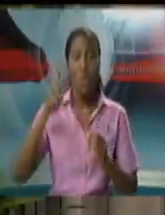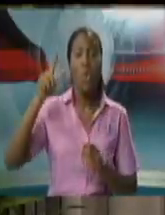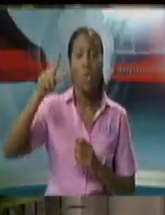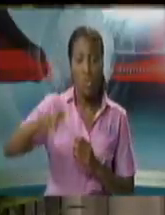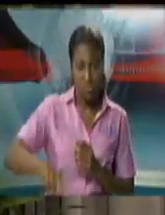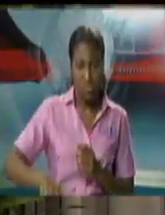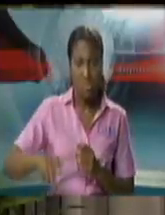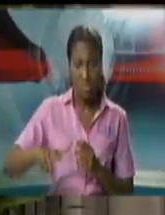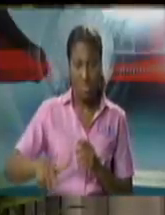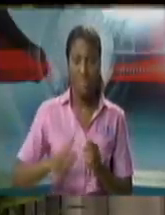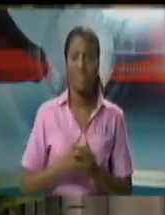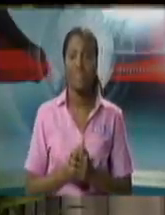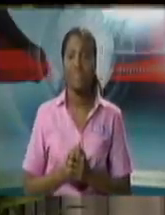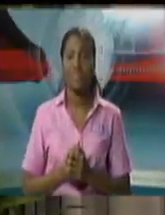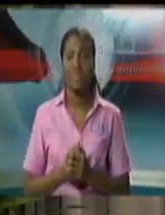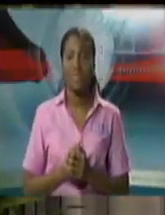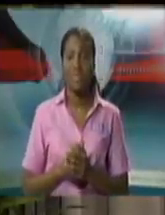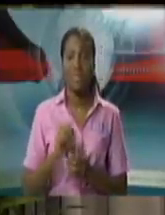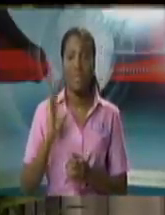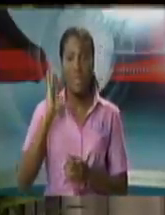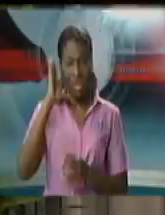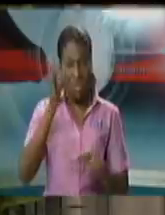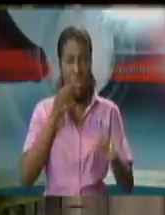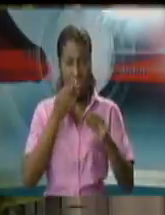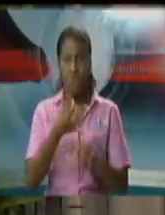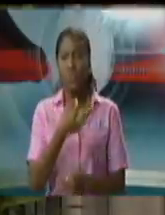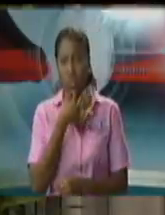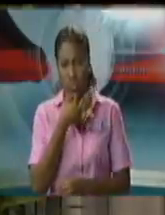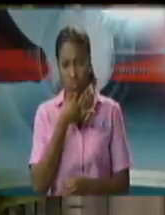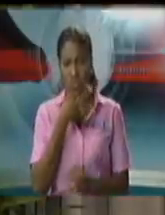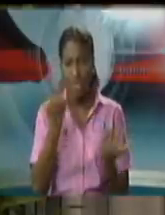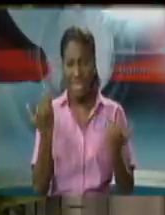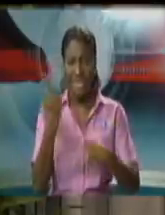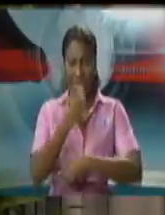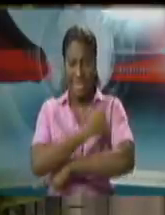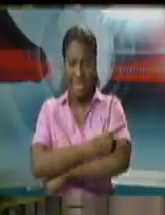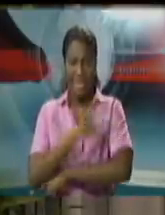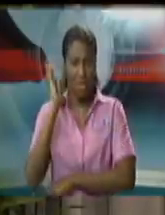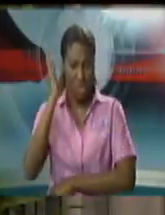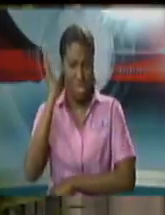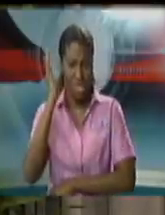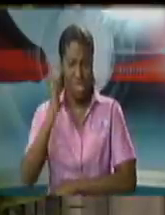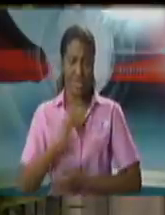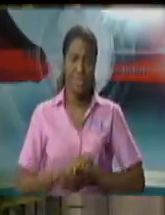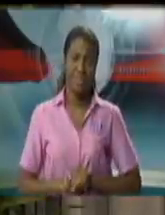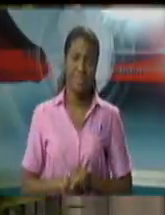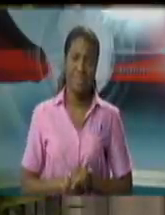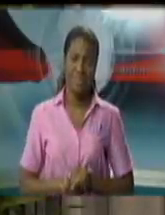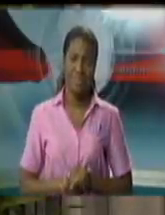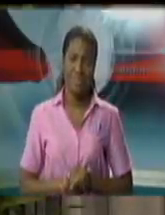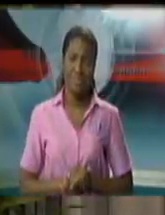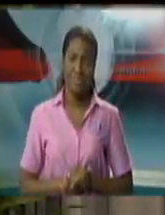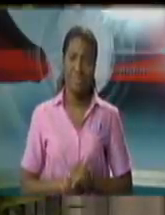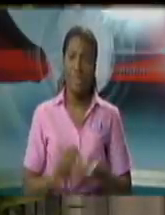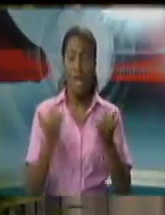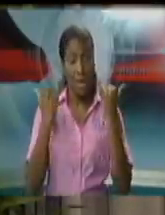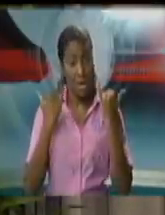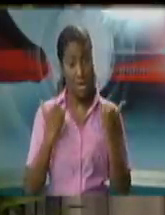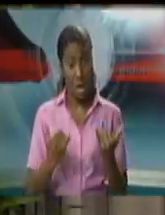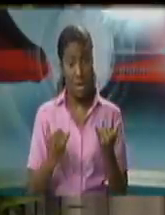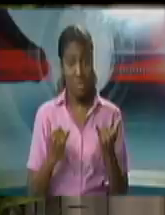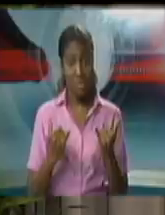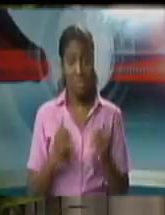of litigation which I wish to touch on during the course of today's presentation. Let's get, therefore, to